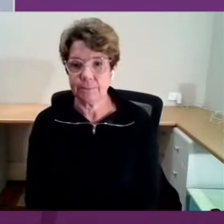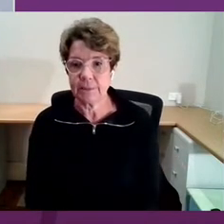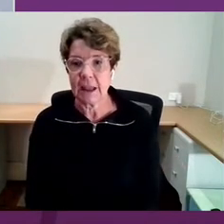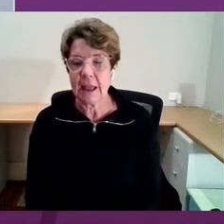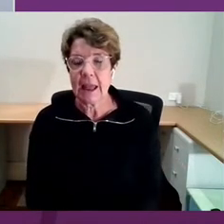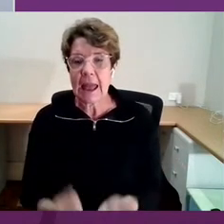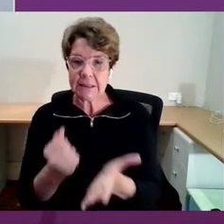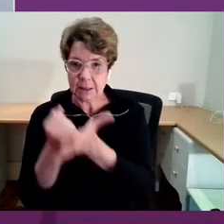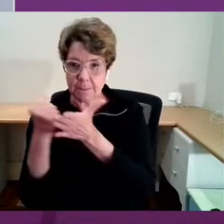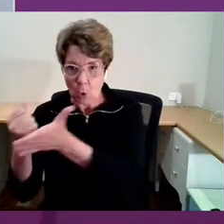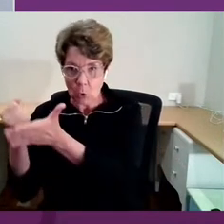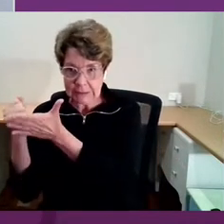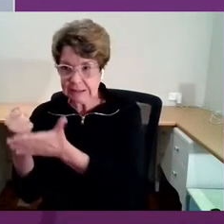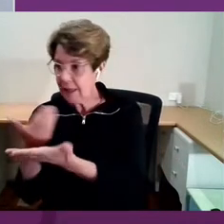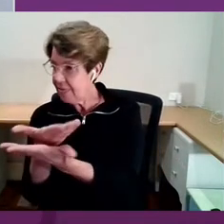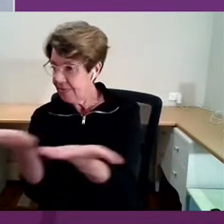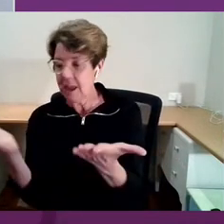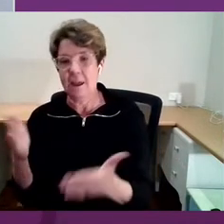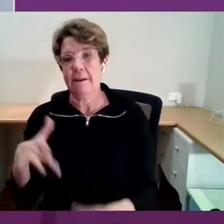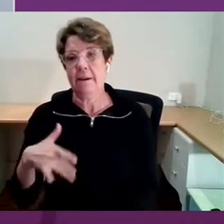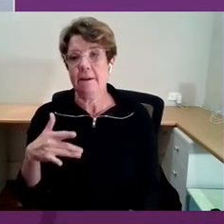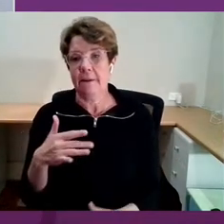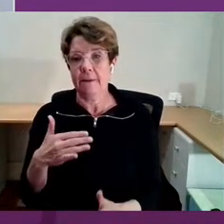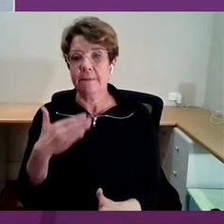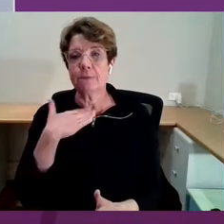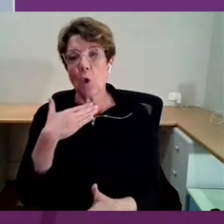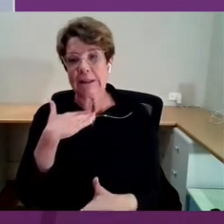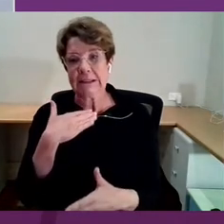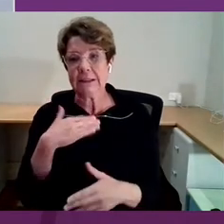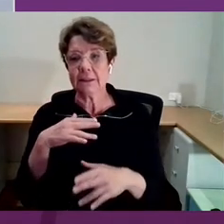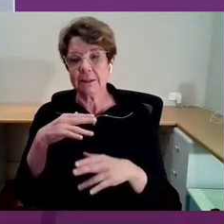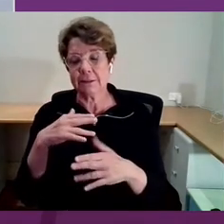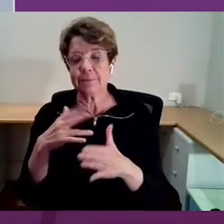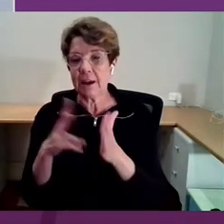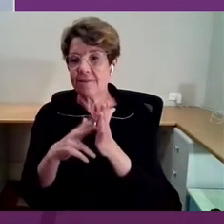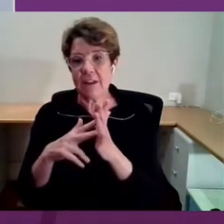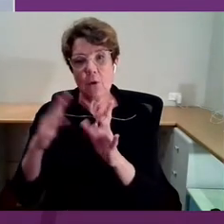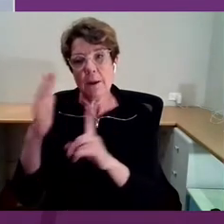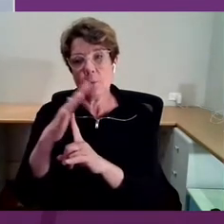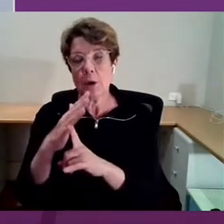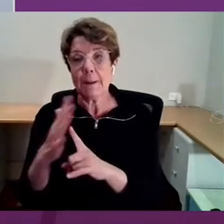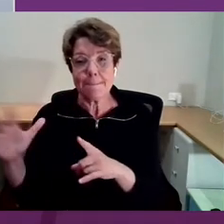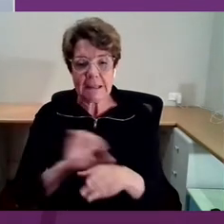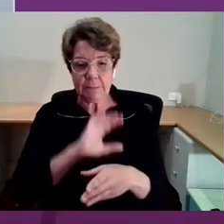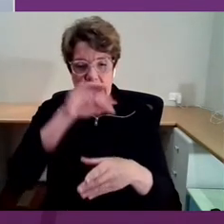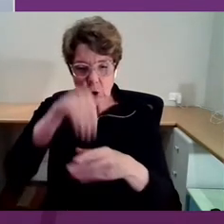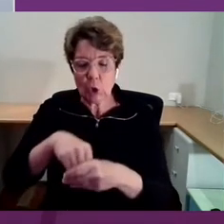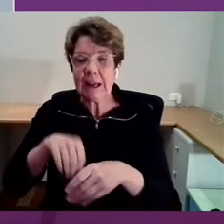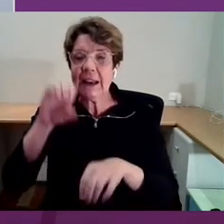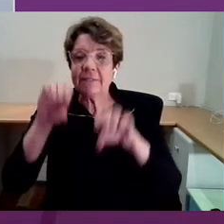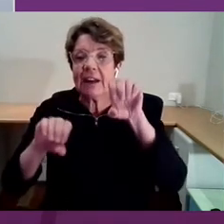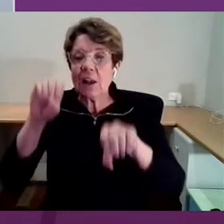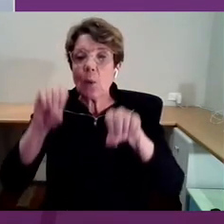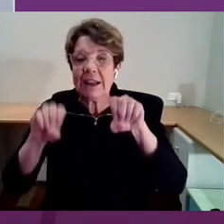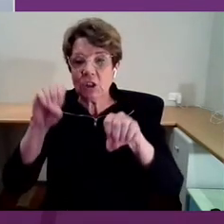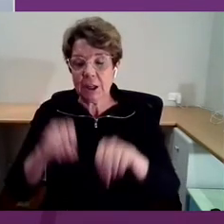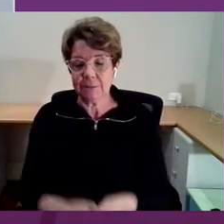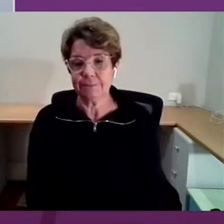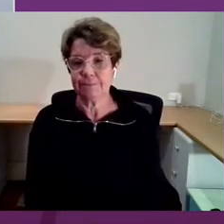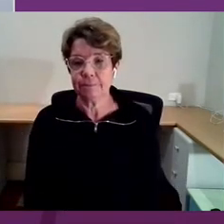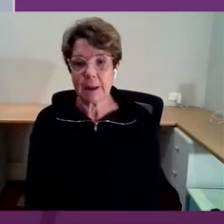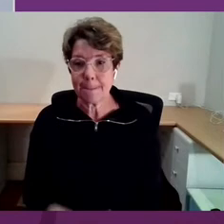their voices have to be embedded in evaluation as an absolute given.